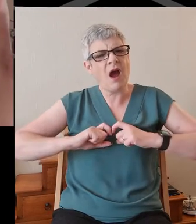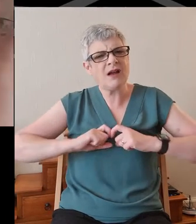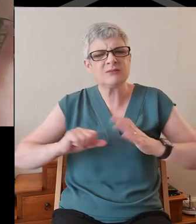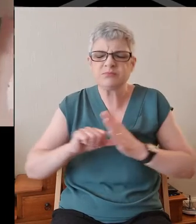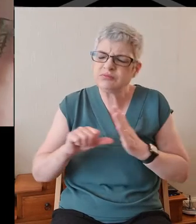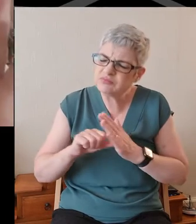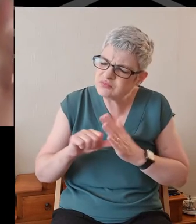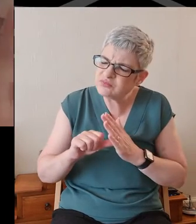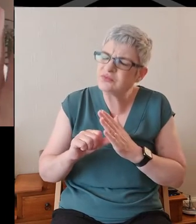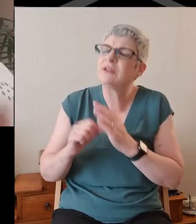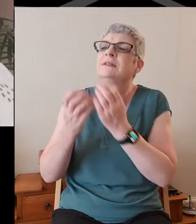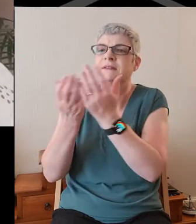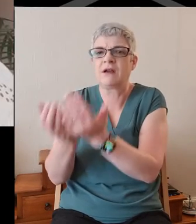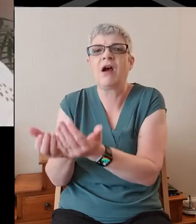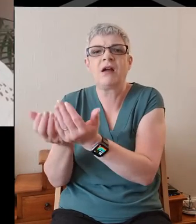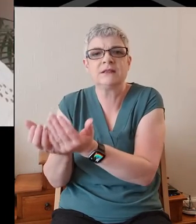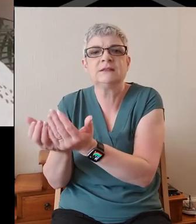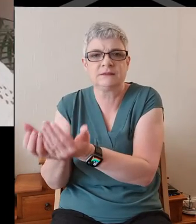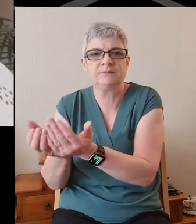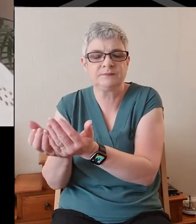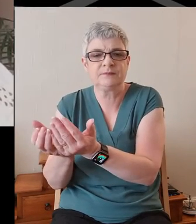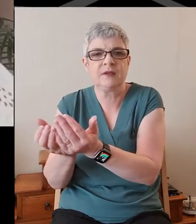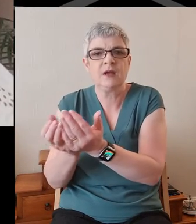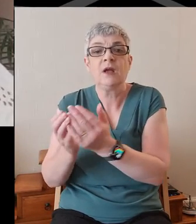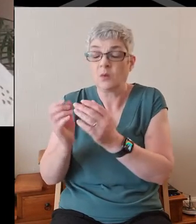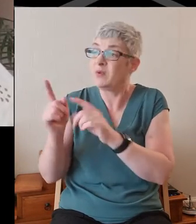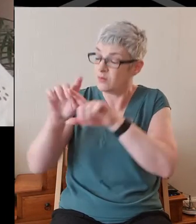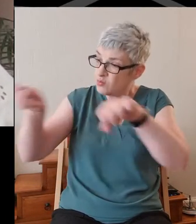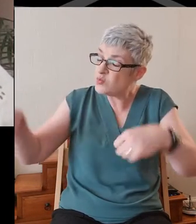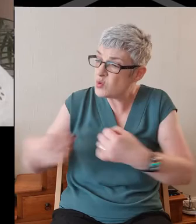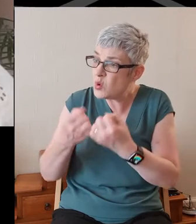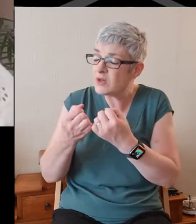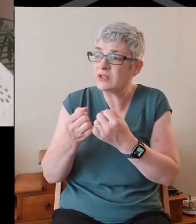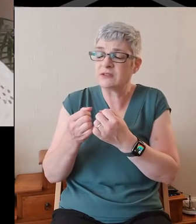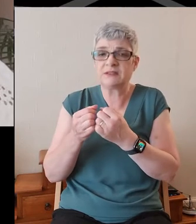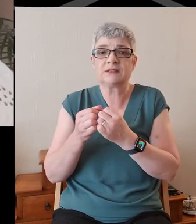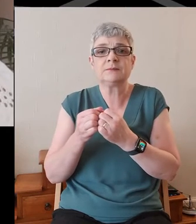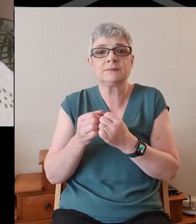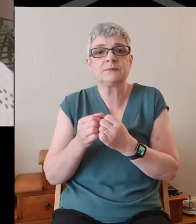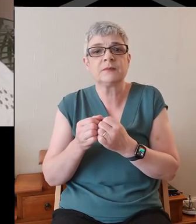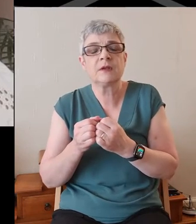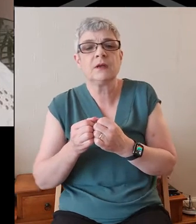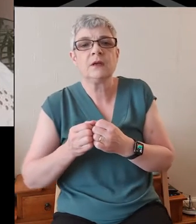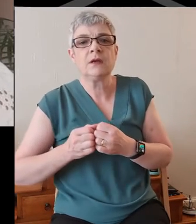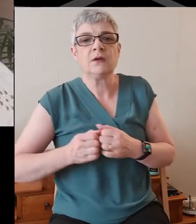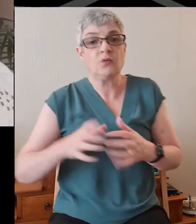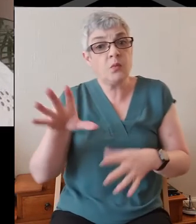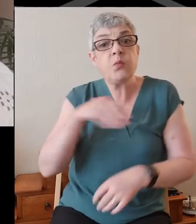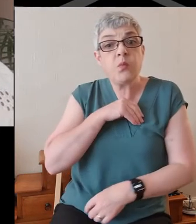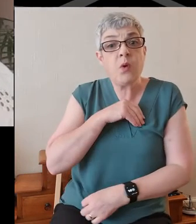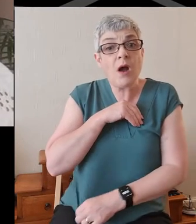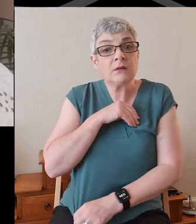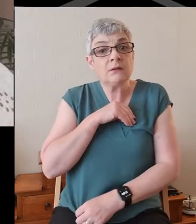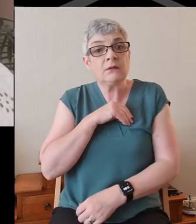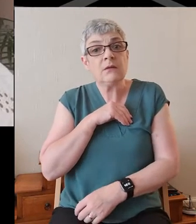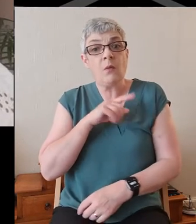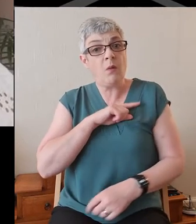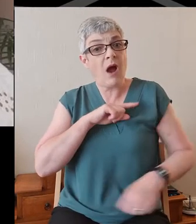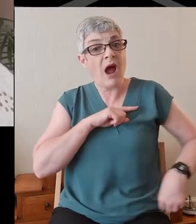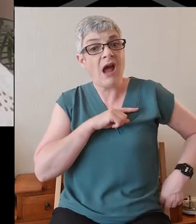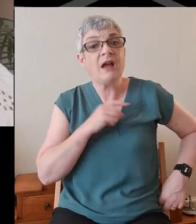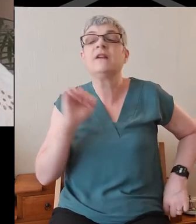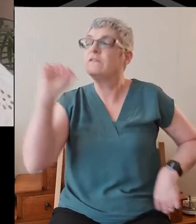inscribed in your hands. We are yours, the flock of your pastor, which you have won for your glory.